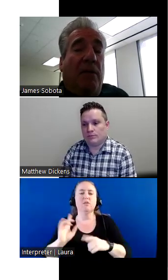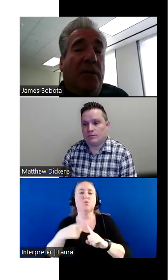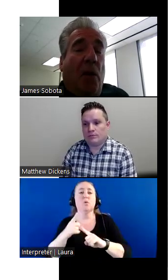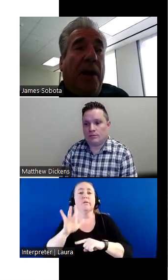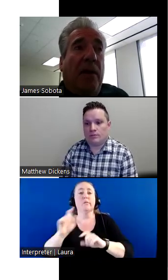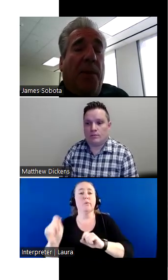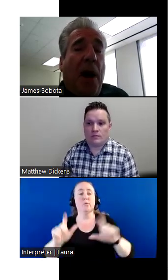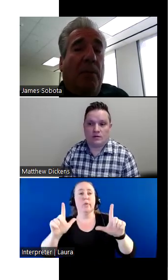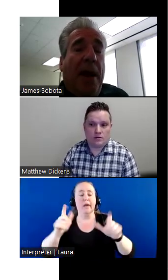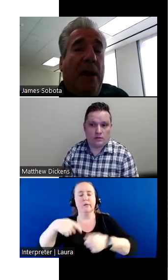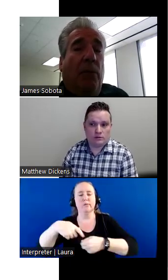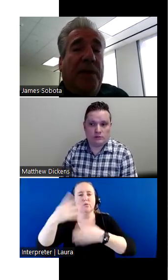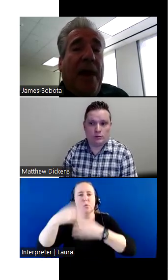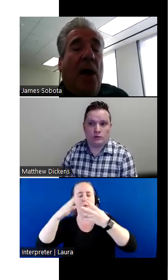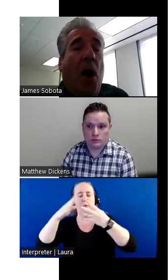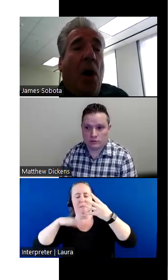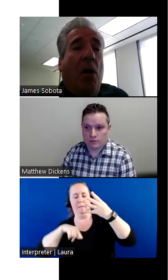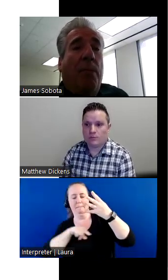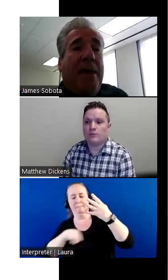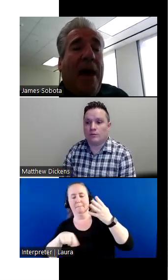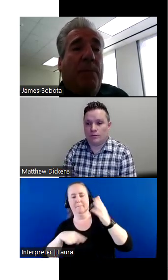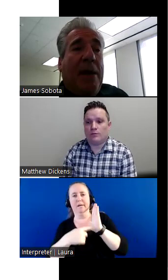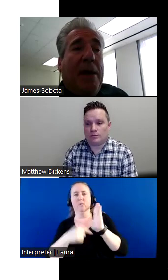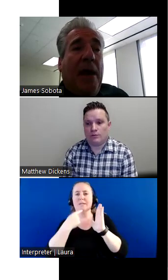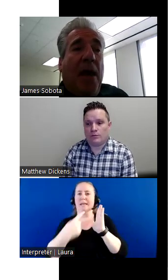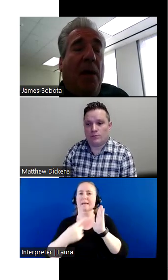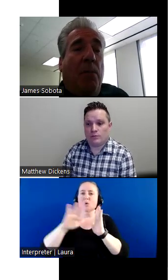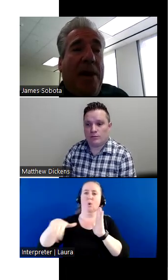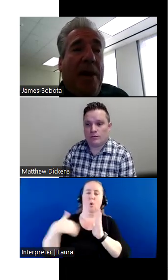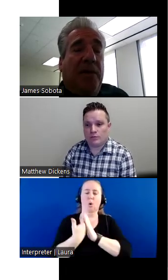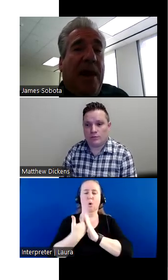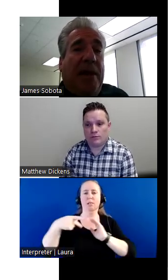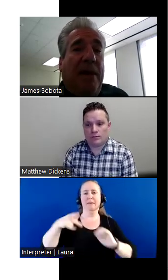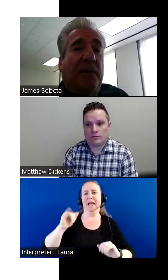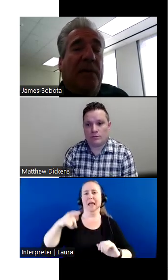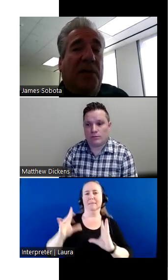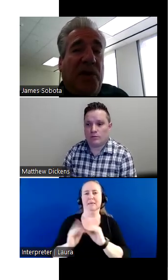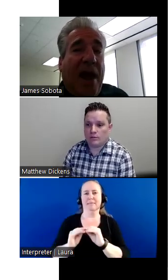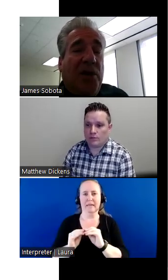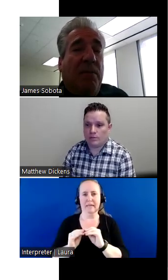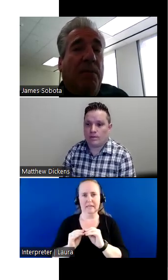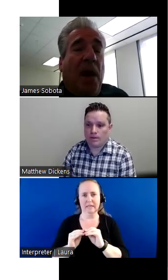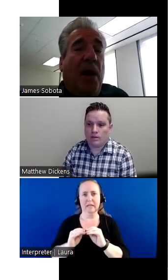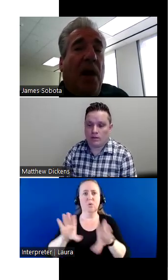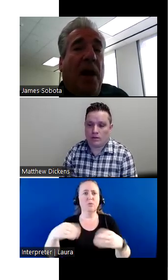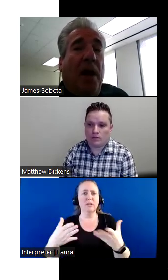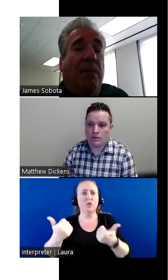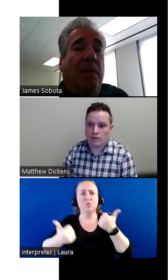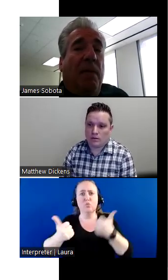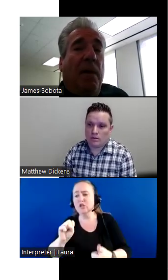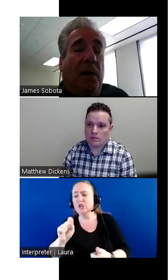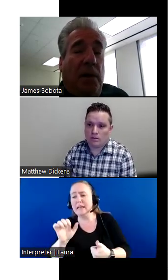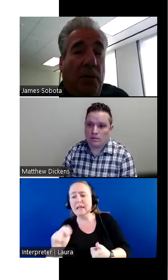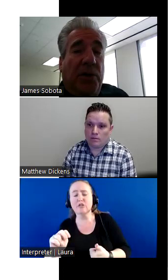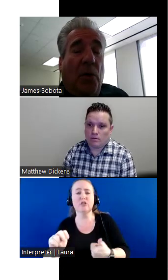that, scroll down to the bottom and it will say all PIP meetings and it gives the station, uh,